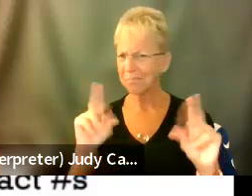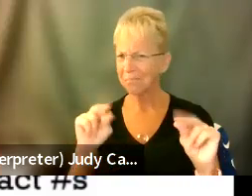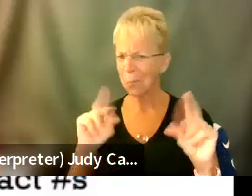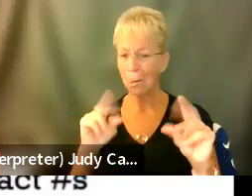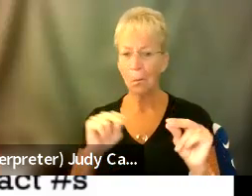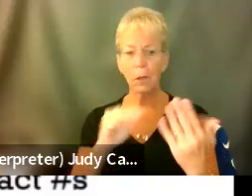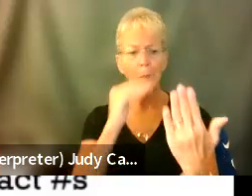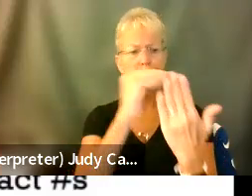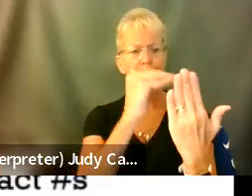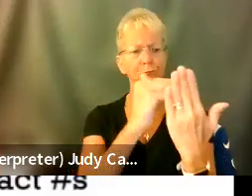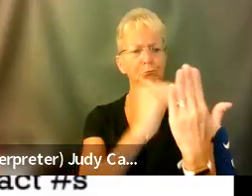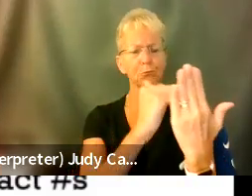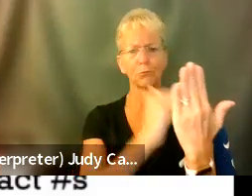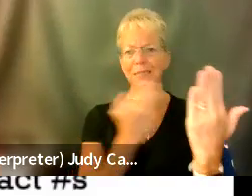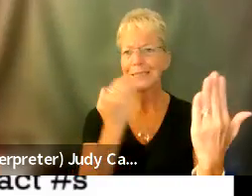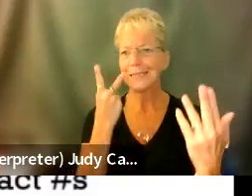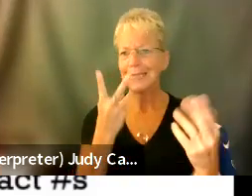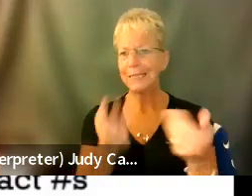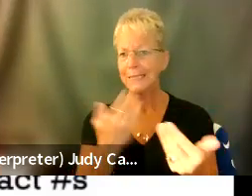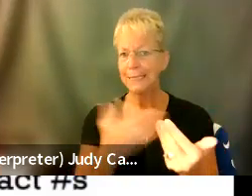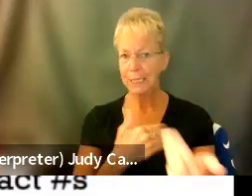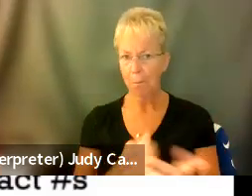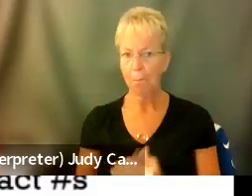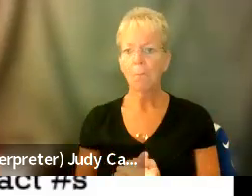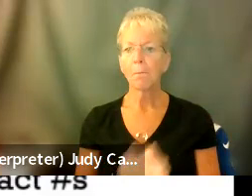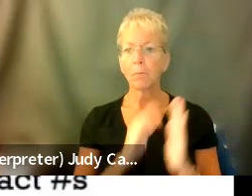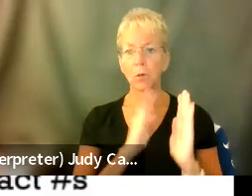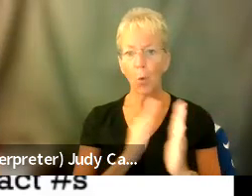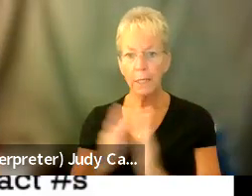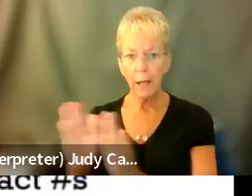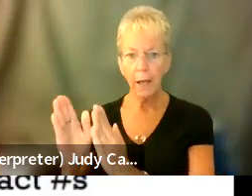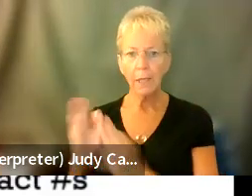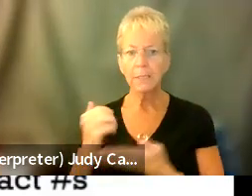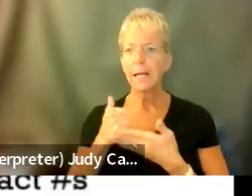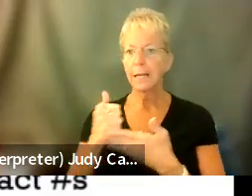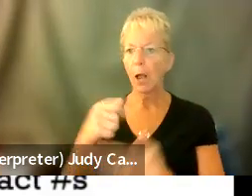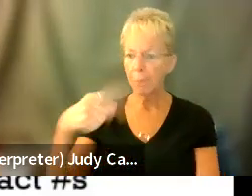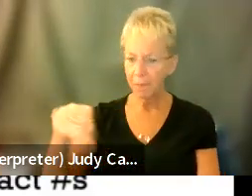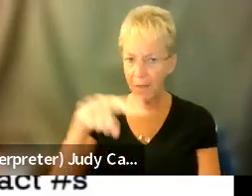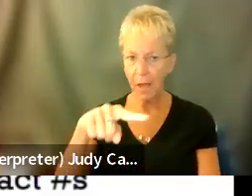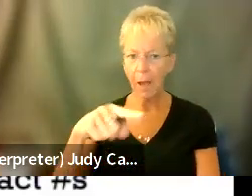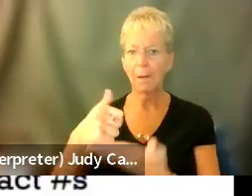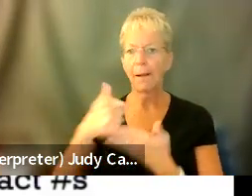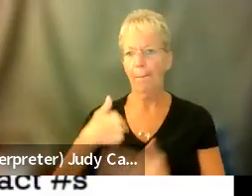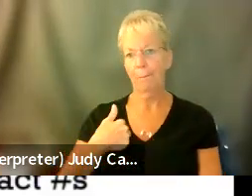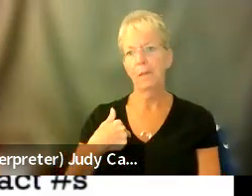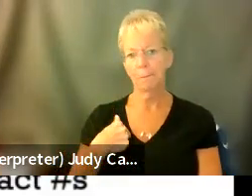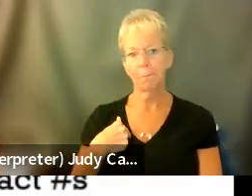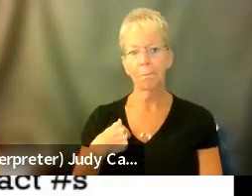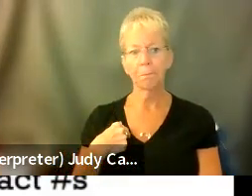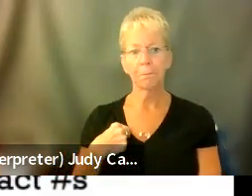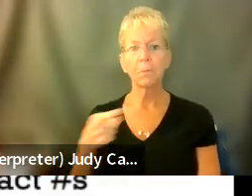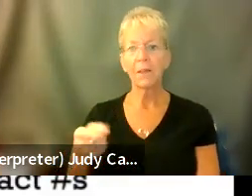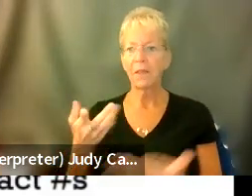They can immediately see things, and it's organized, and it helps them help me, because they